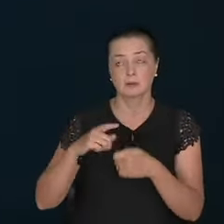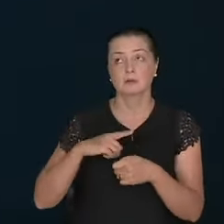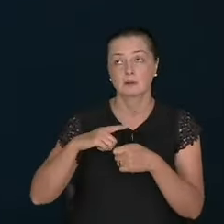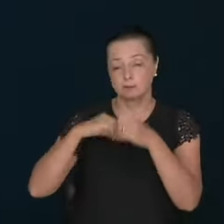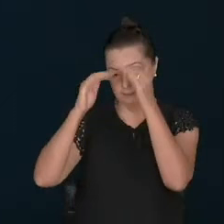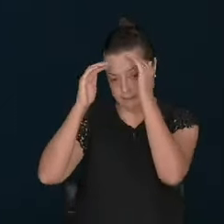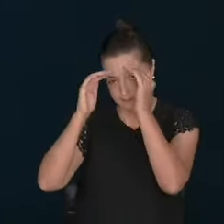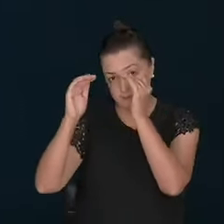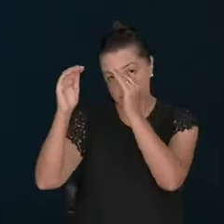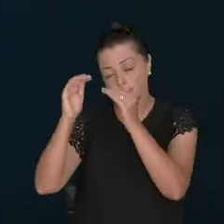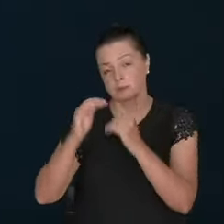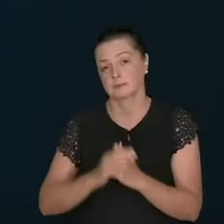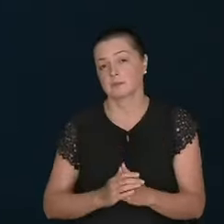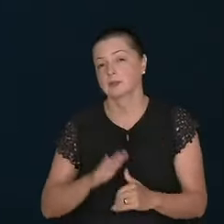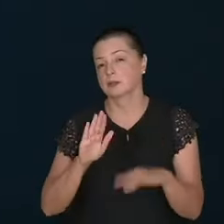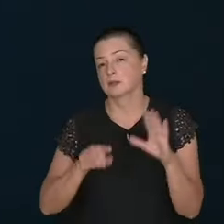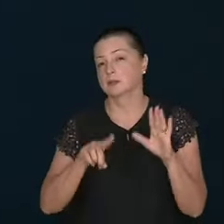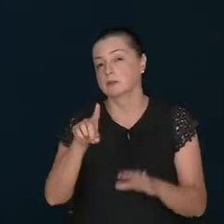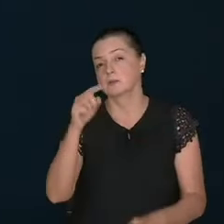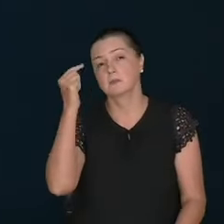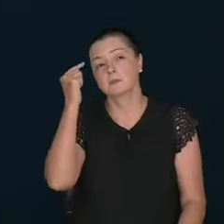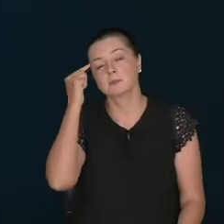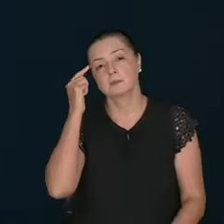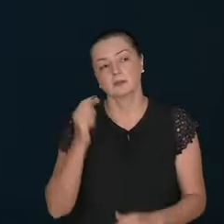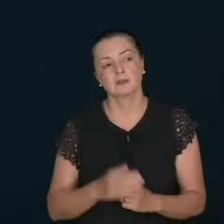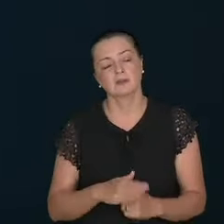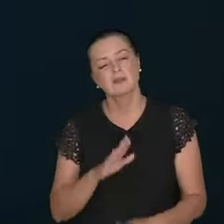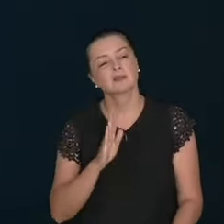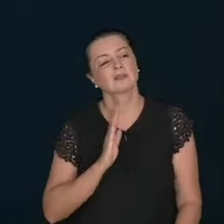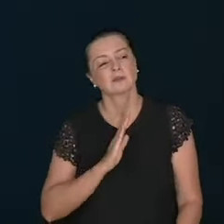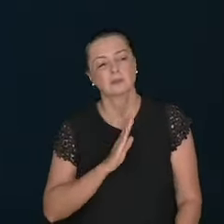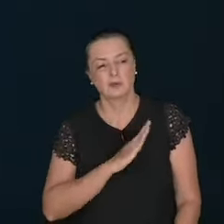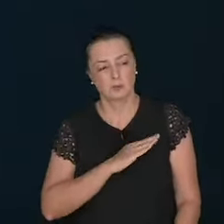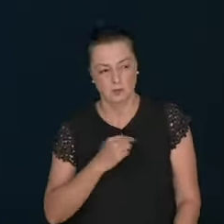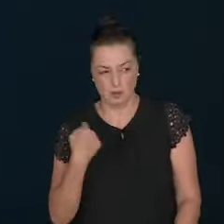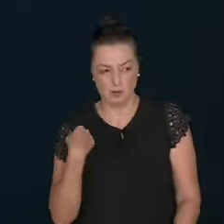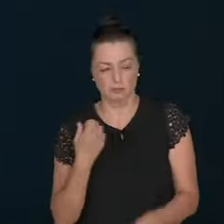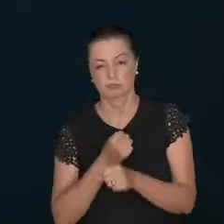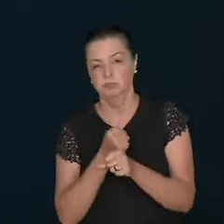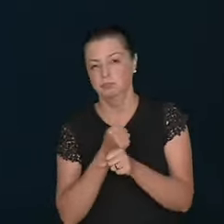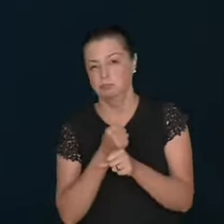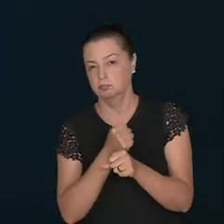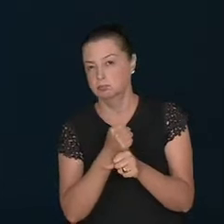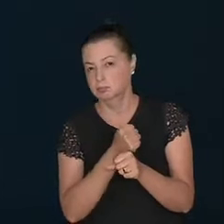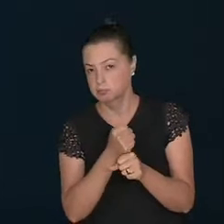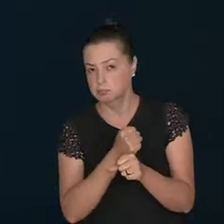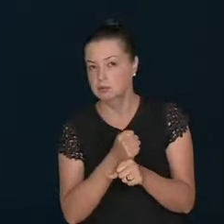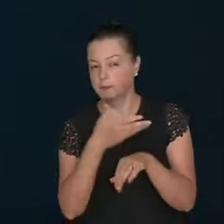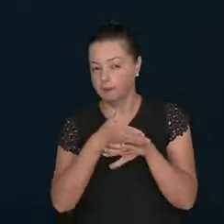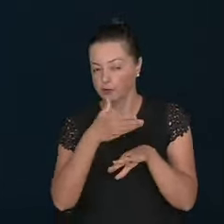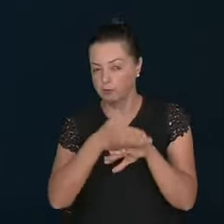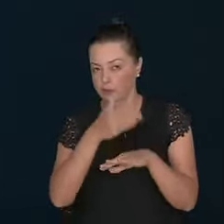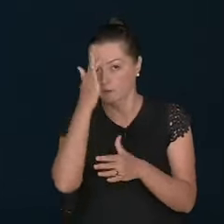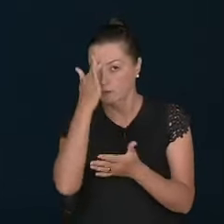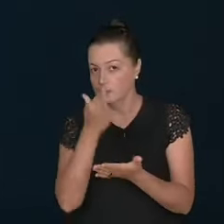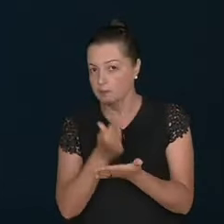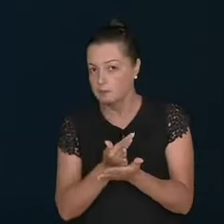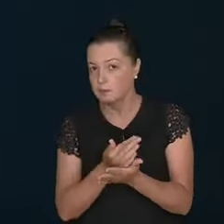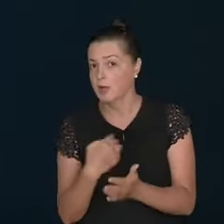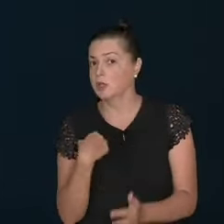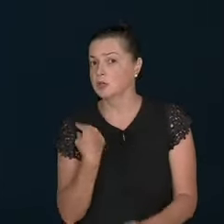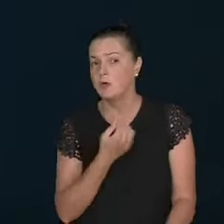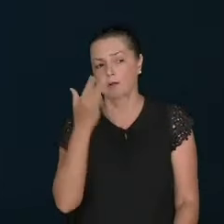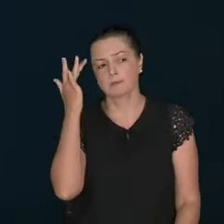It's okay. That. You may say. Bishop. But after many years. In faith. Some years. In the work. Of God.